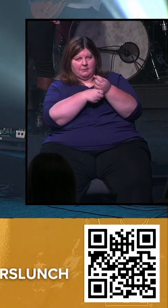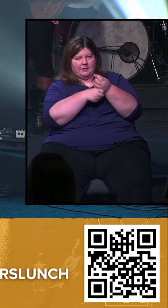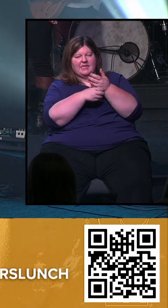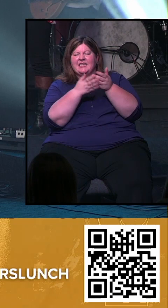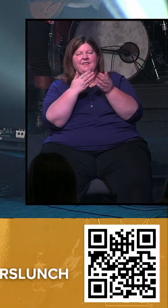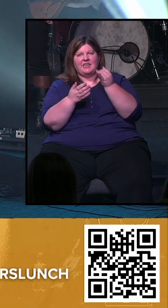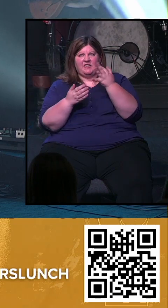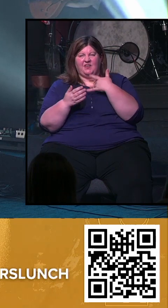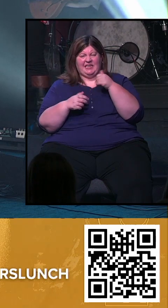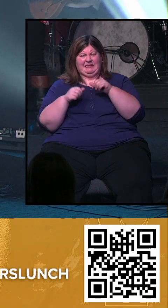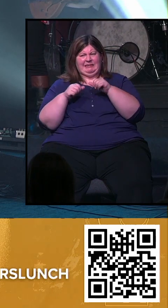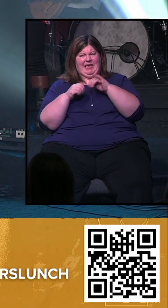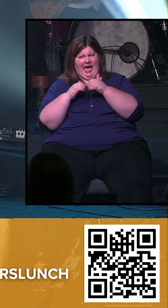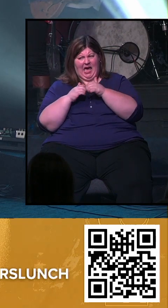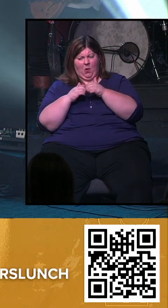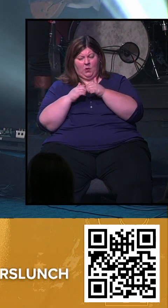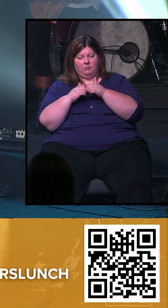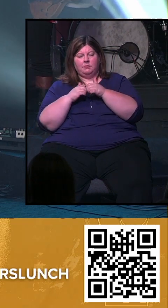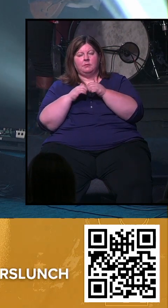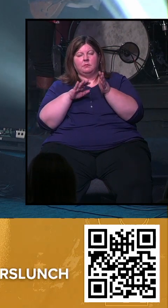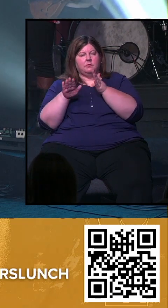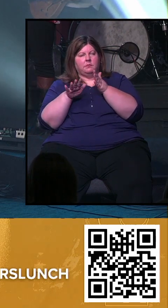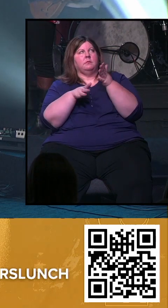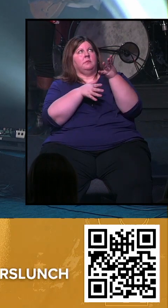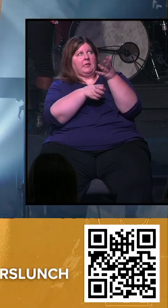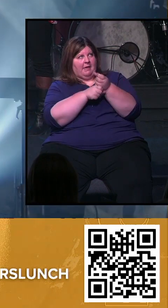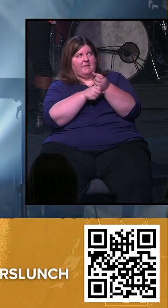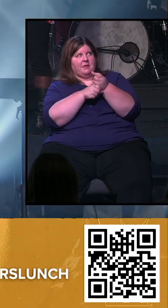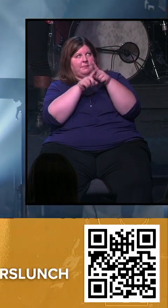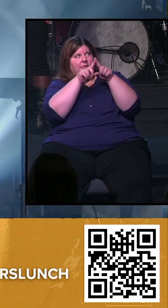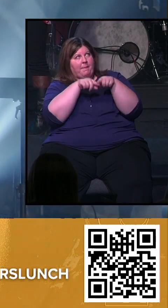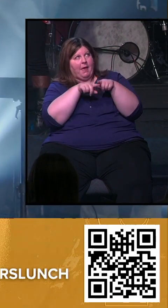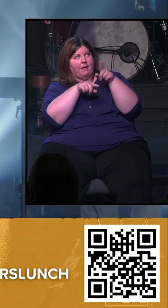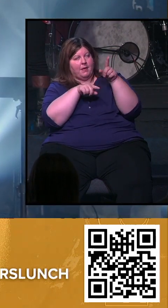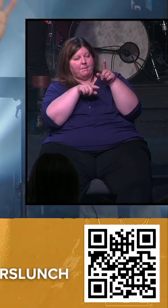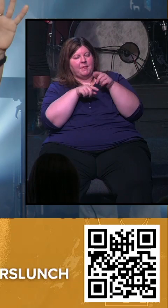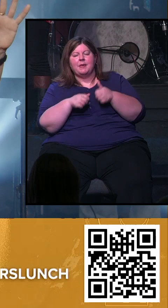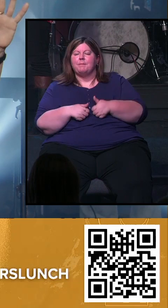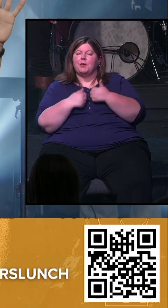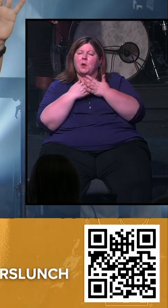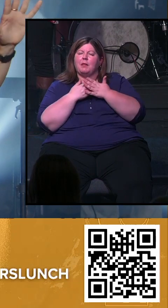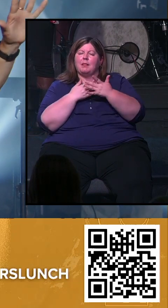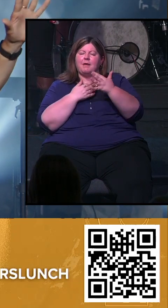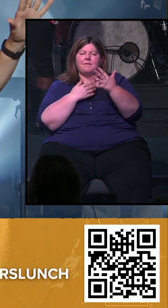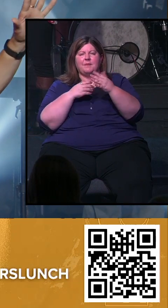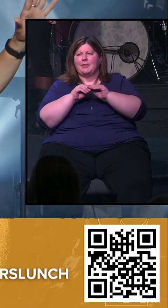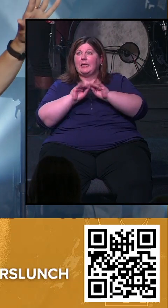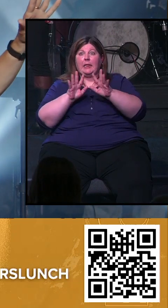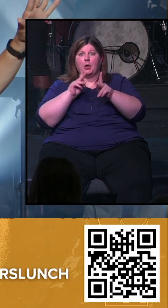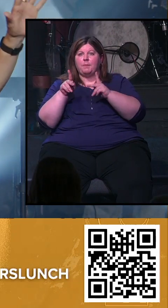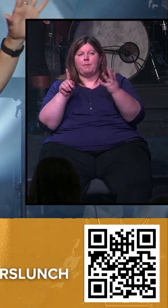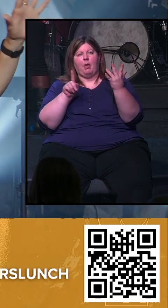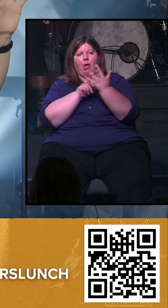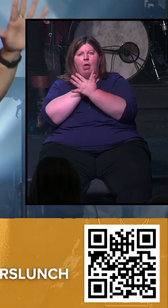how It's not clear And may that life Be abundantly clear to everyone that you